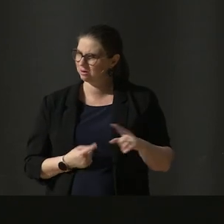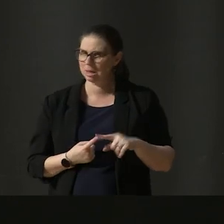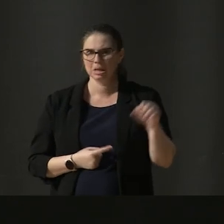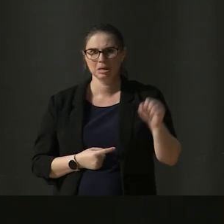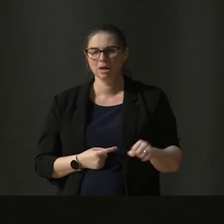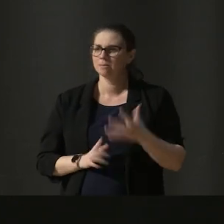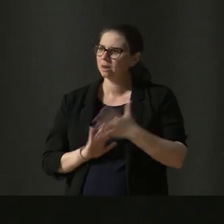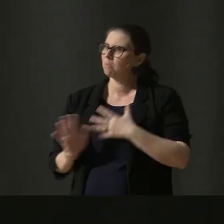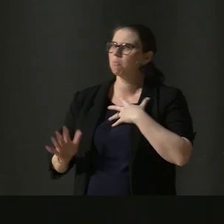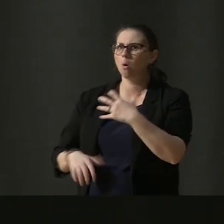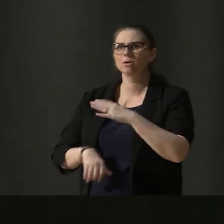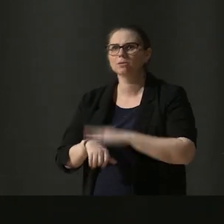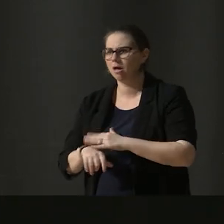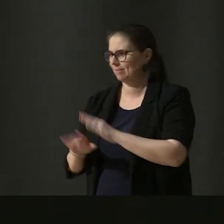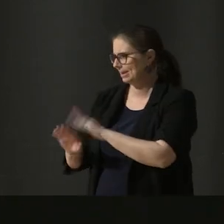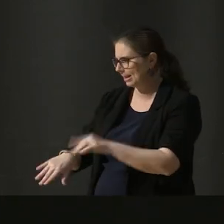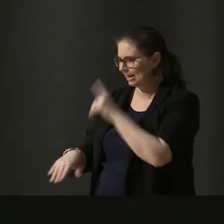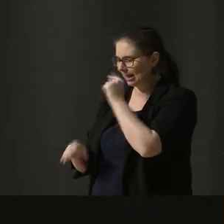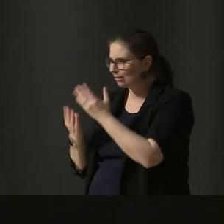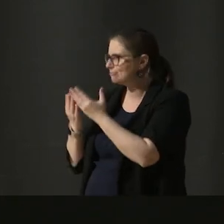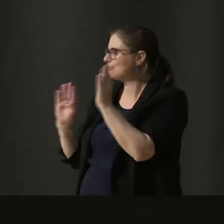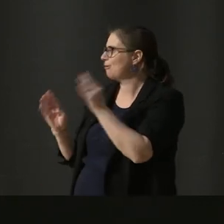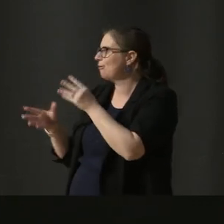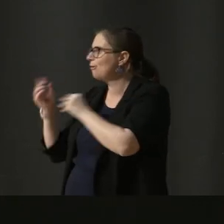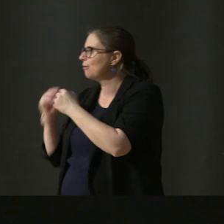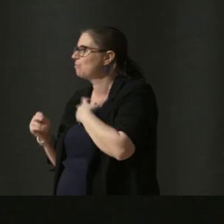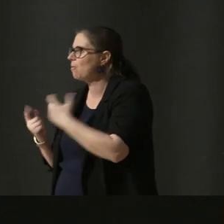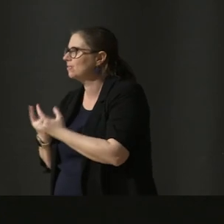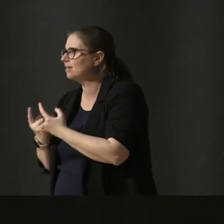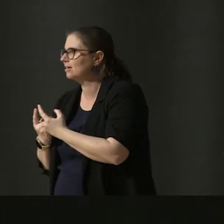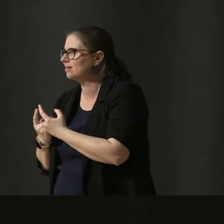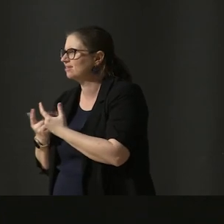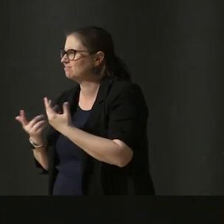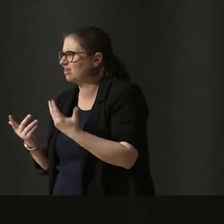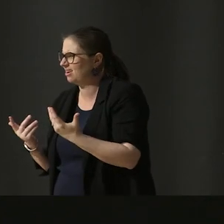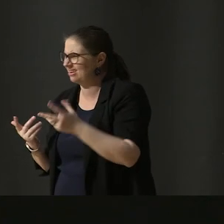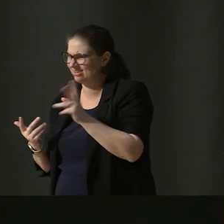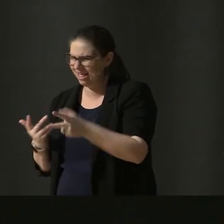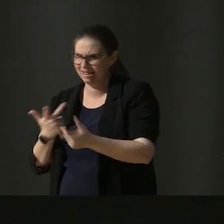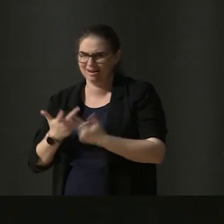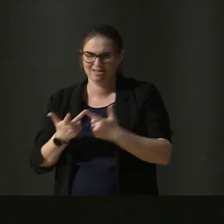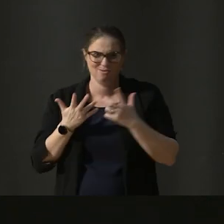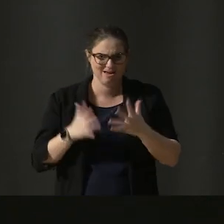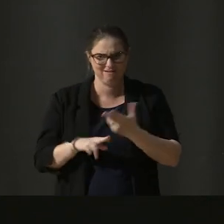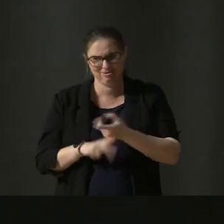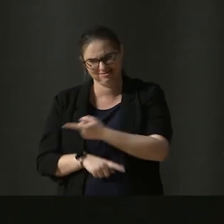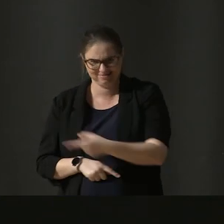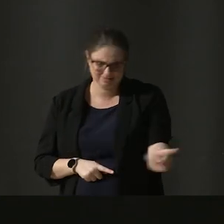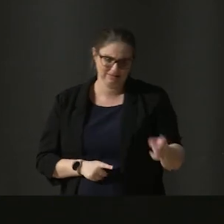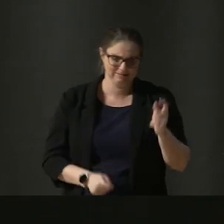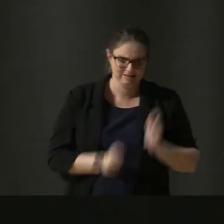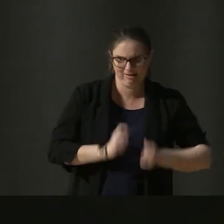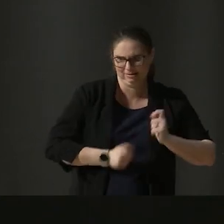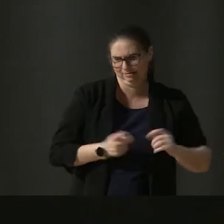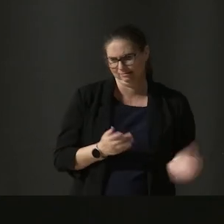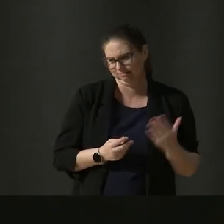time so the kids can learn more things, but is it just becoming another way for us to shove the kids through more exam grades even faster